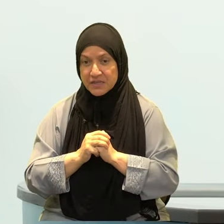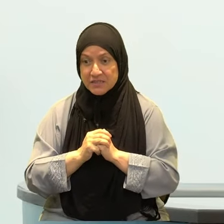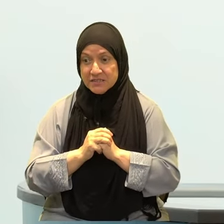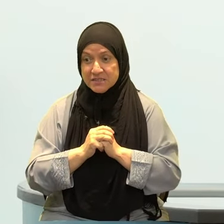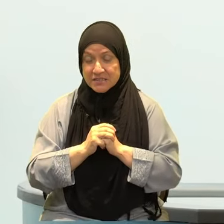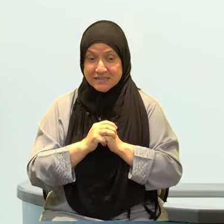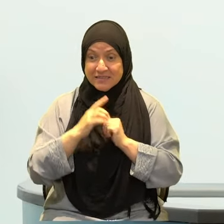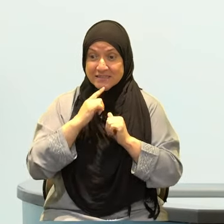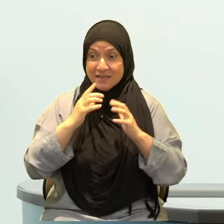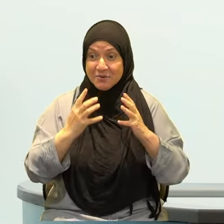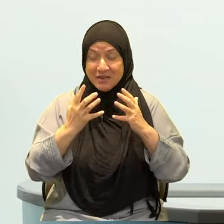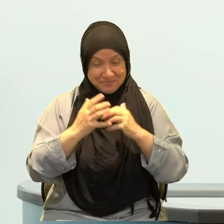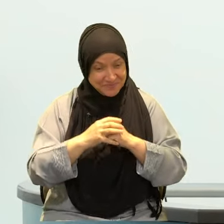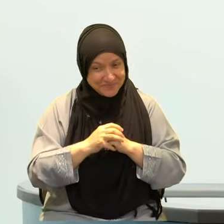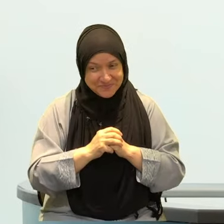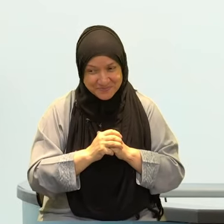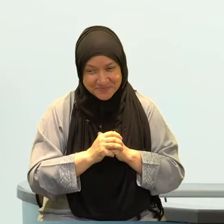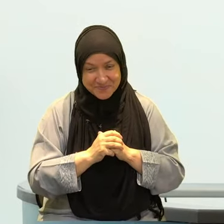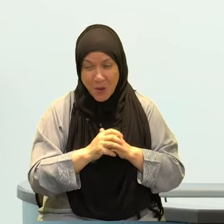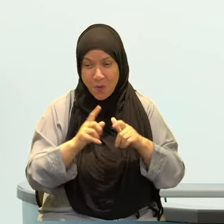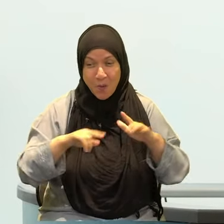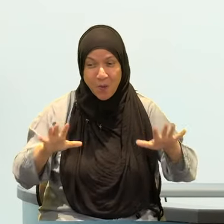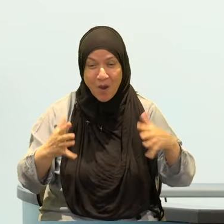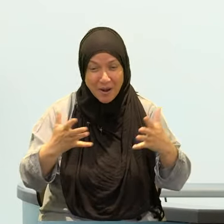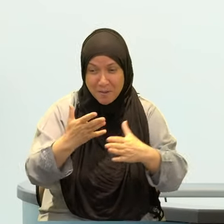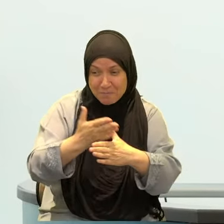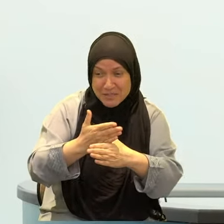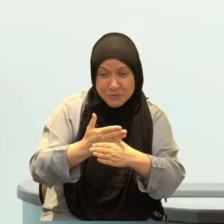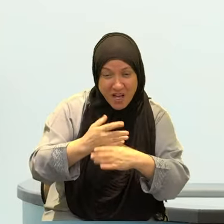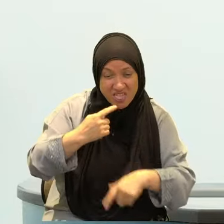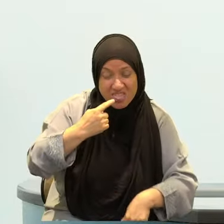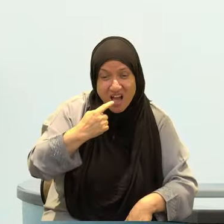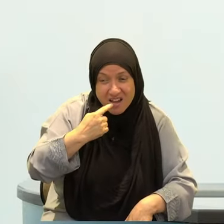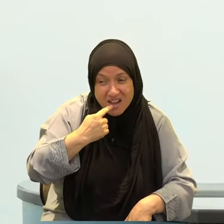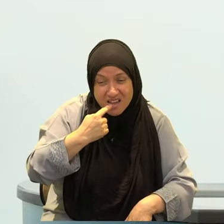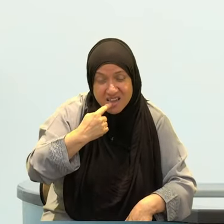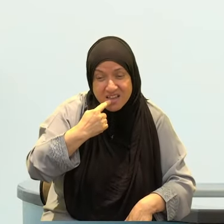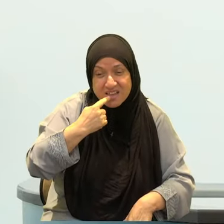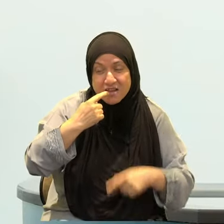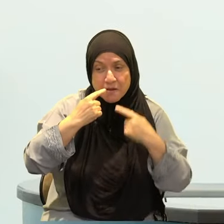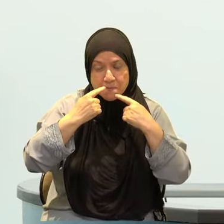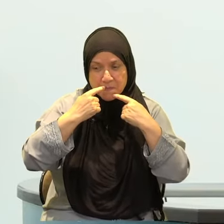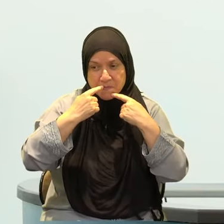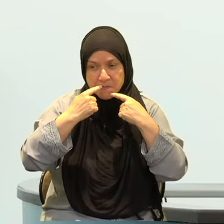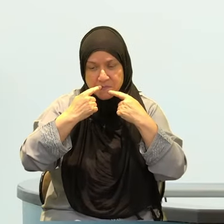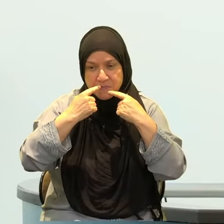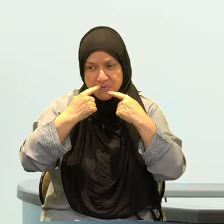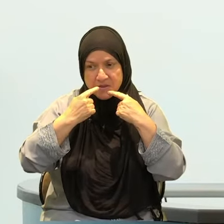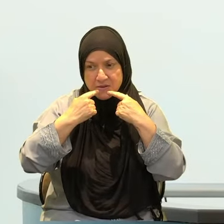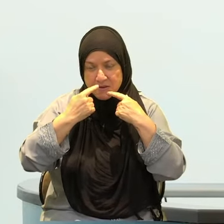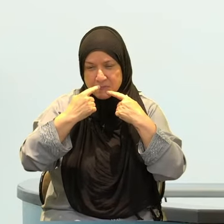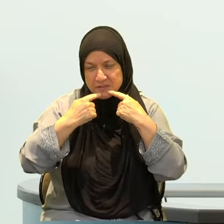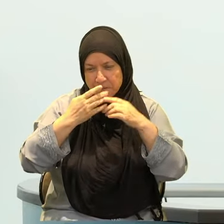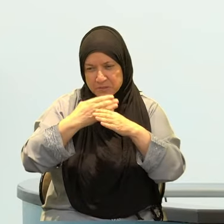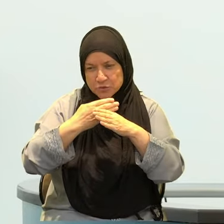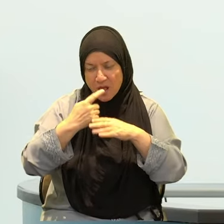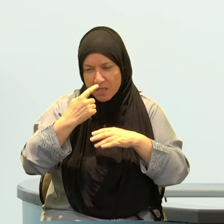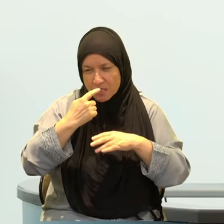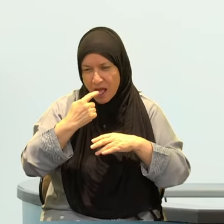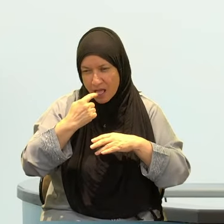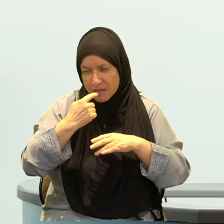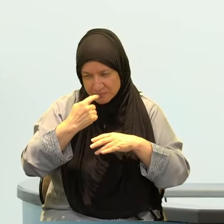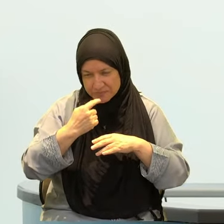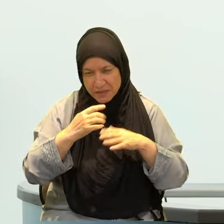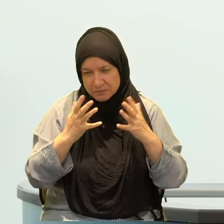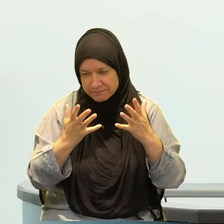govern those things is literally the judge between Jannah and Naar paradise and hellfire according to the messenger Sallallahu Alaihi